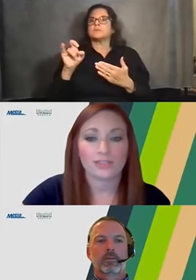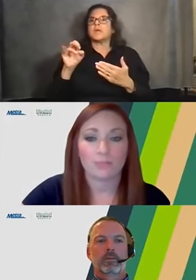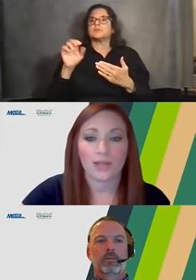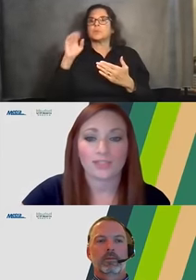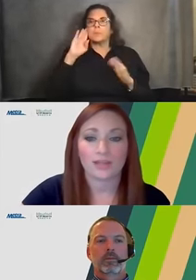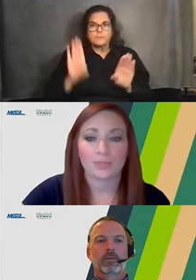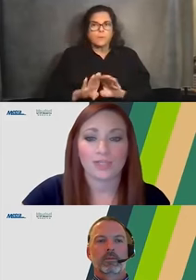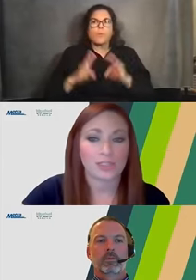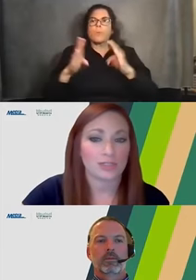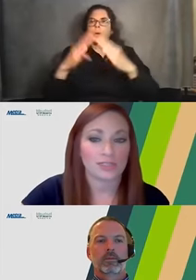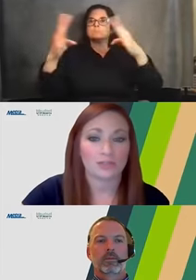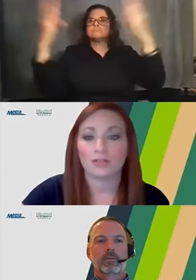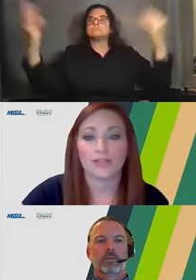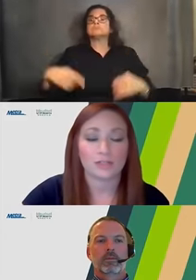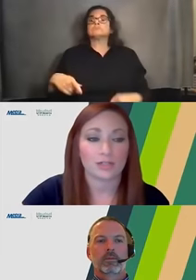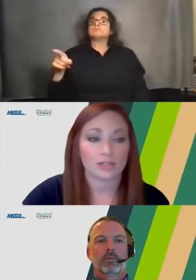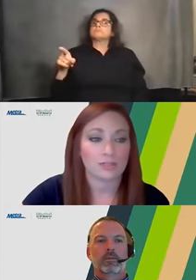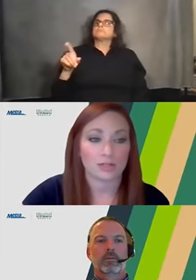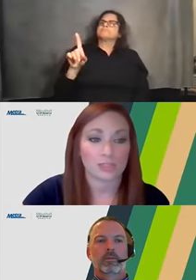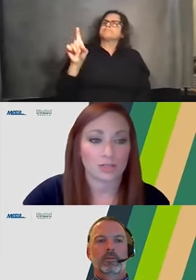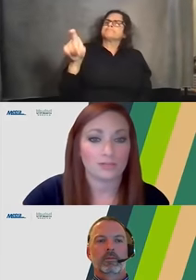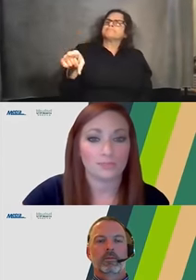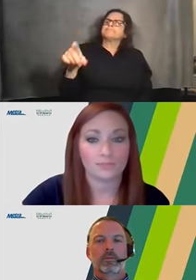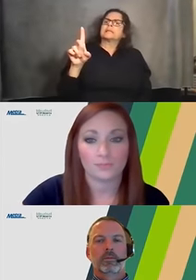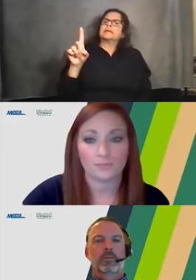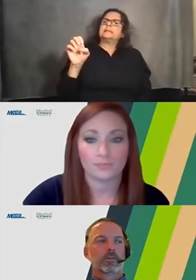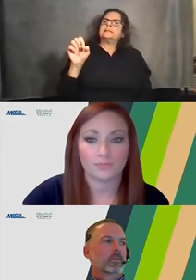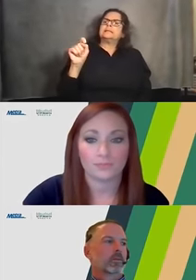streets, bikes and pedestrians look like during construction?